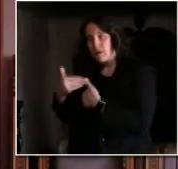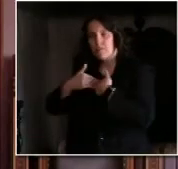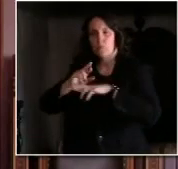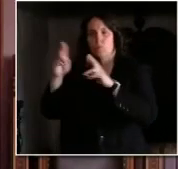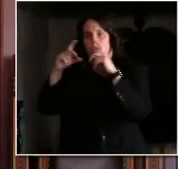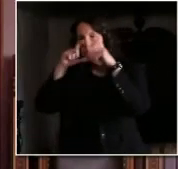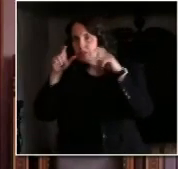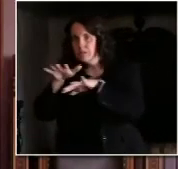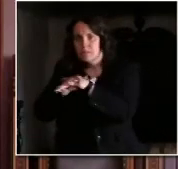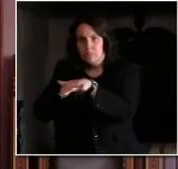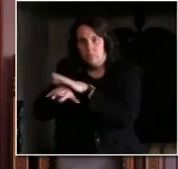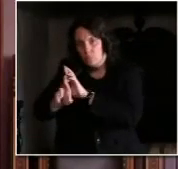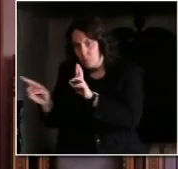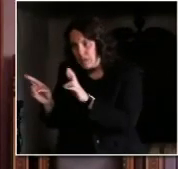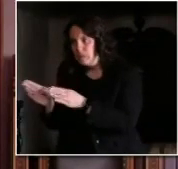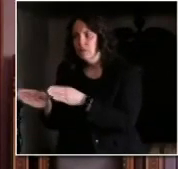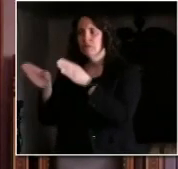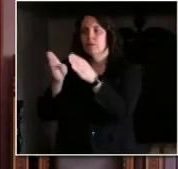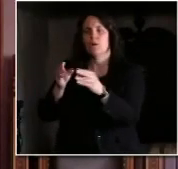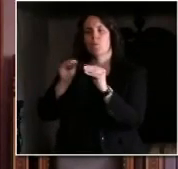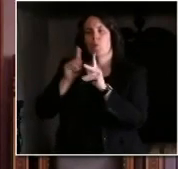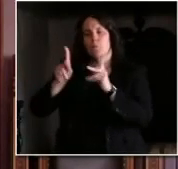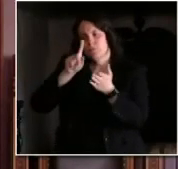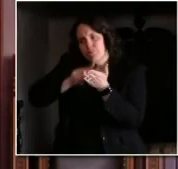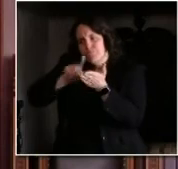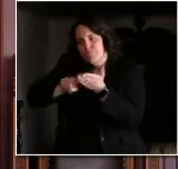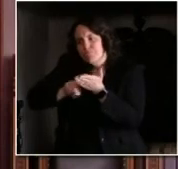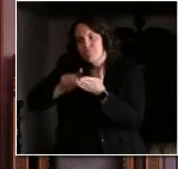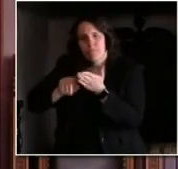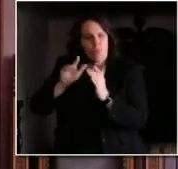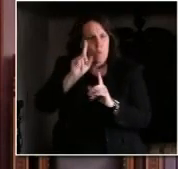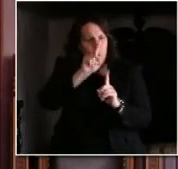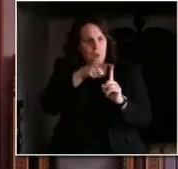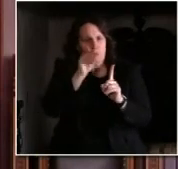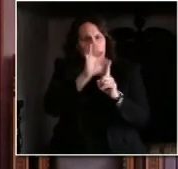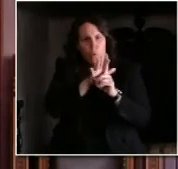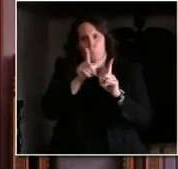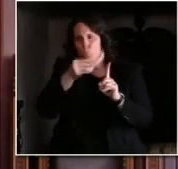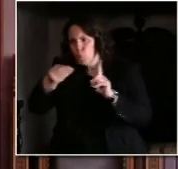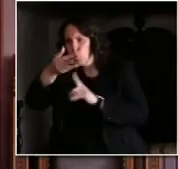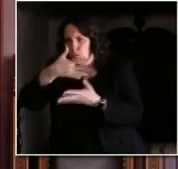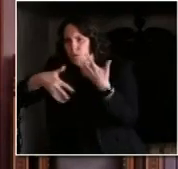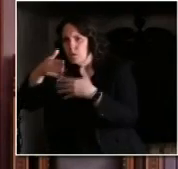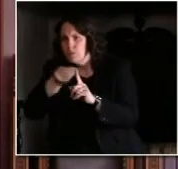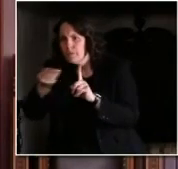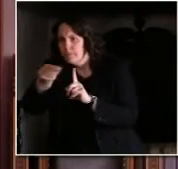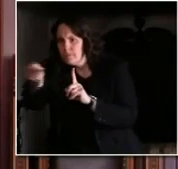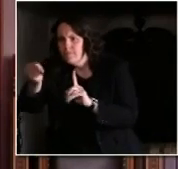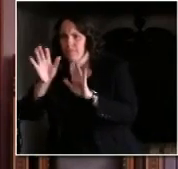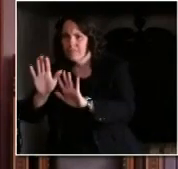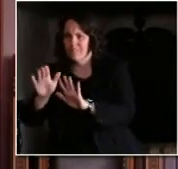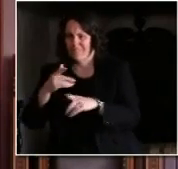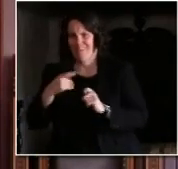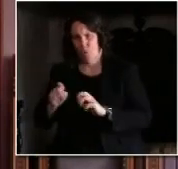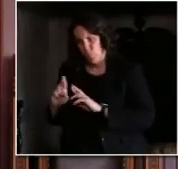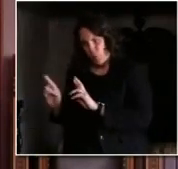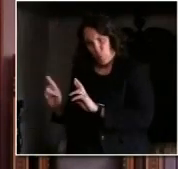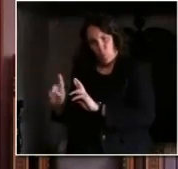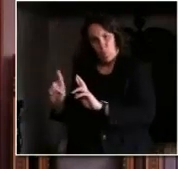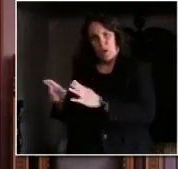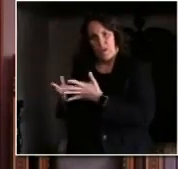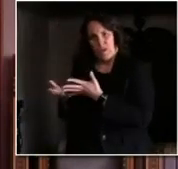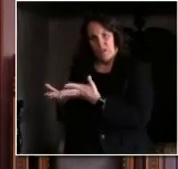contact tracing, we need to be able to provide that safety for the people of Wisconsin. If we don't do that,